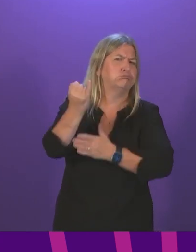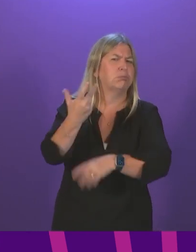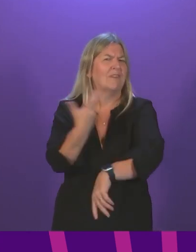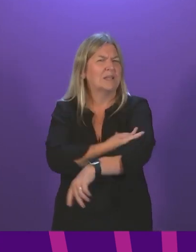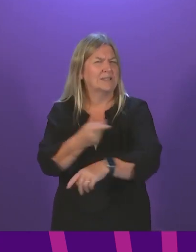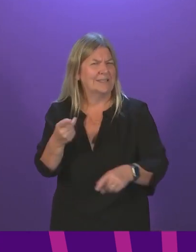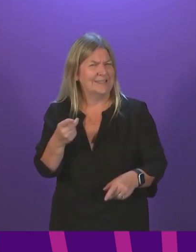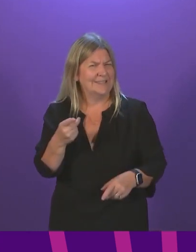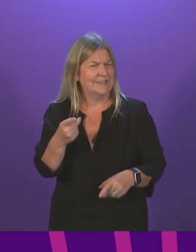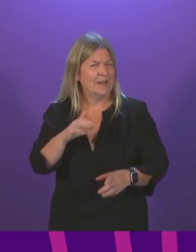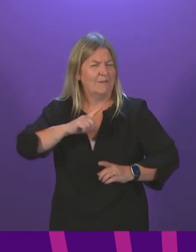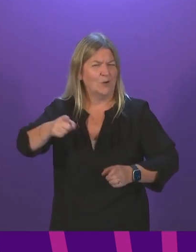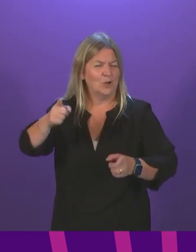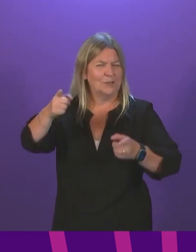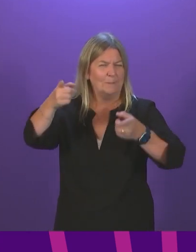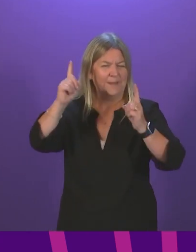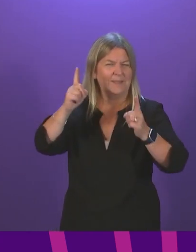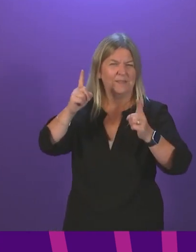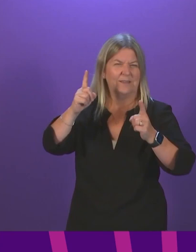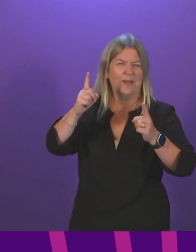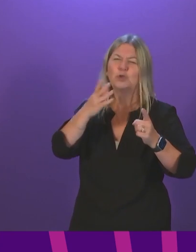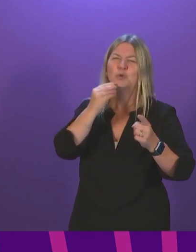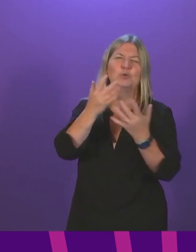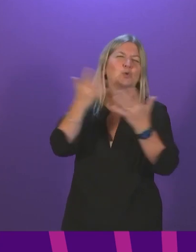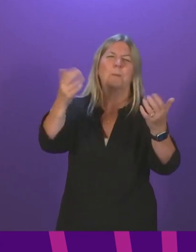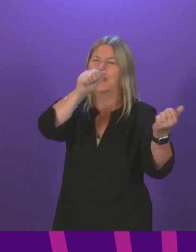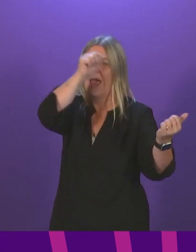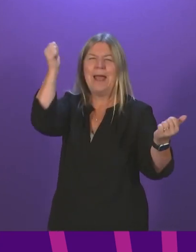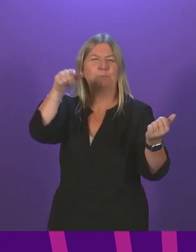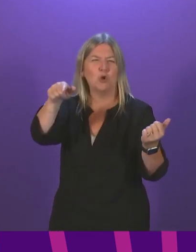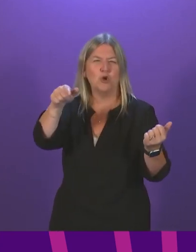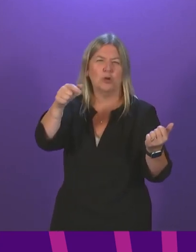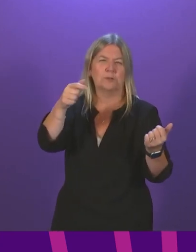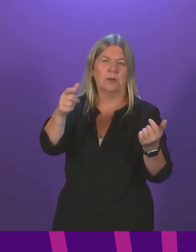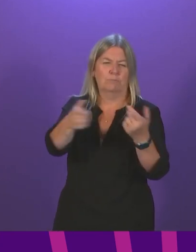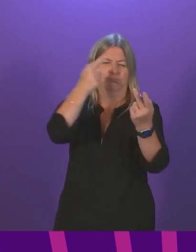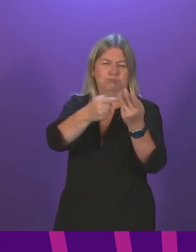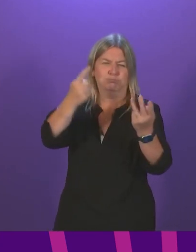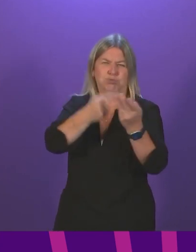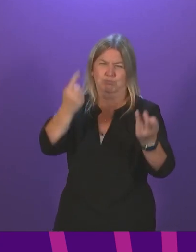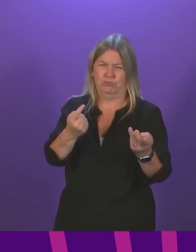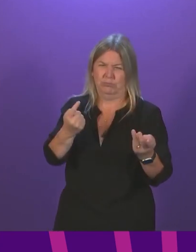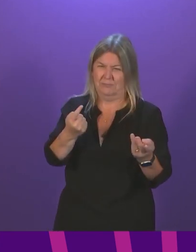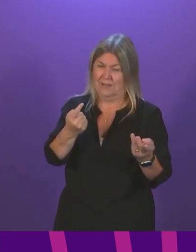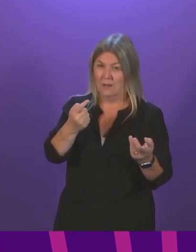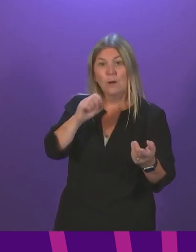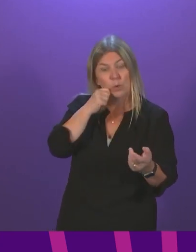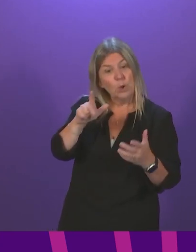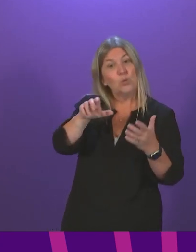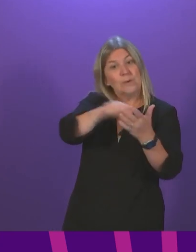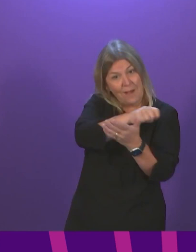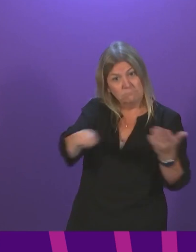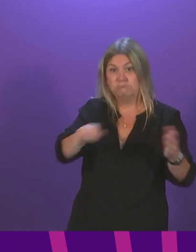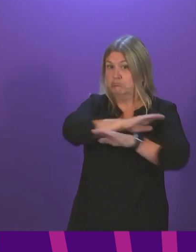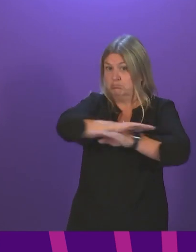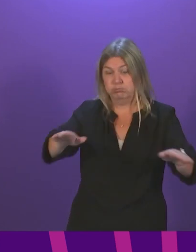running out of experts to quote. So will she cancel Covid ID cards for all age groups today? First